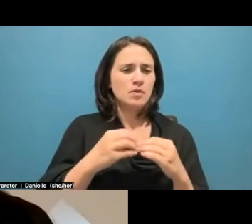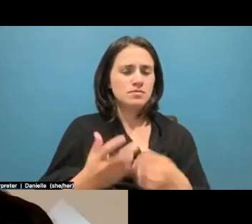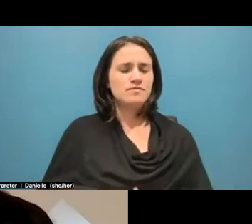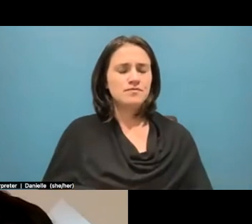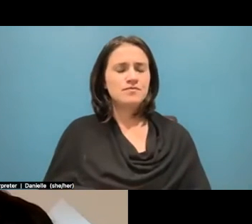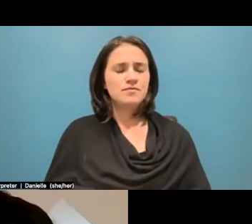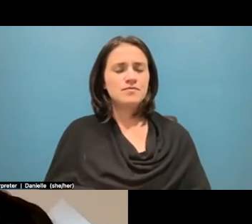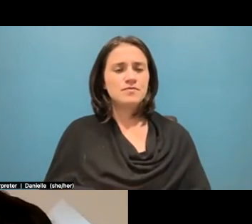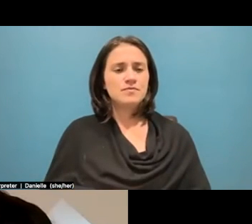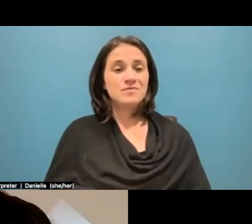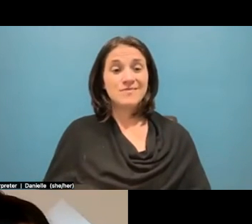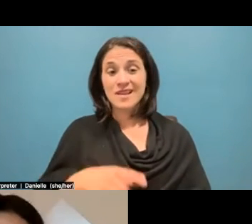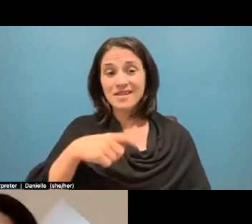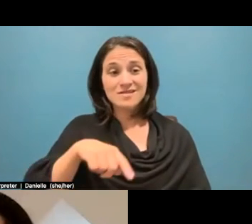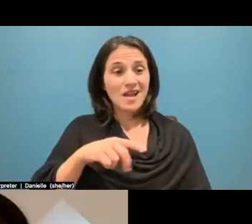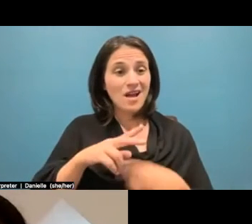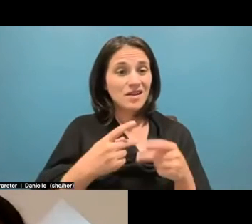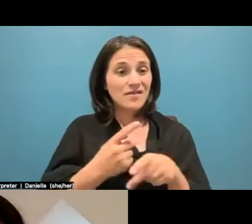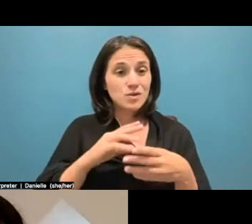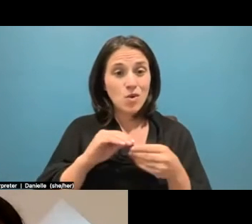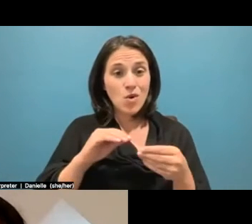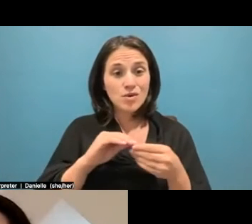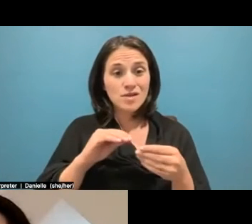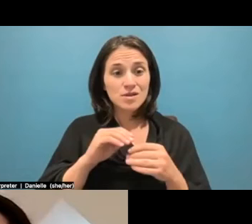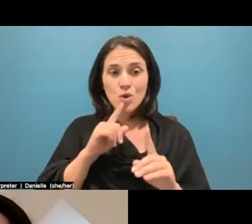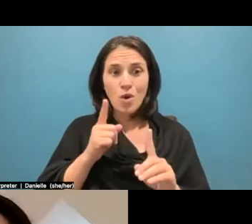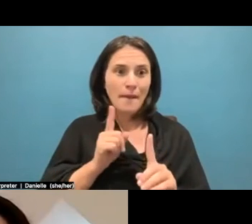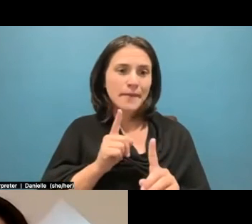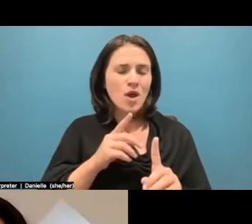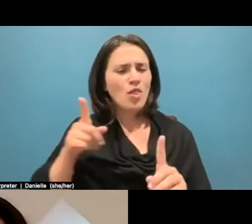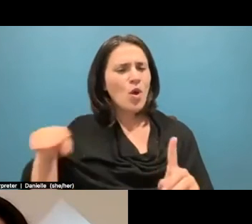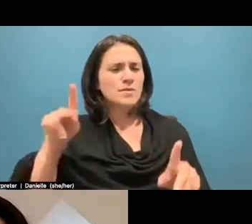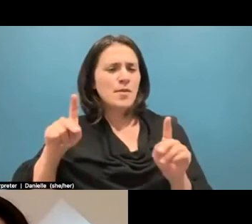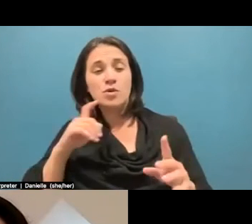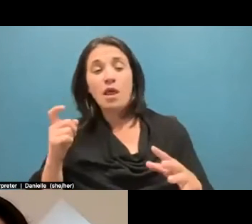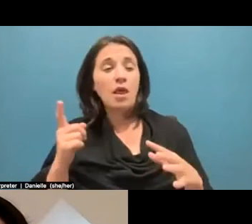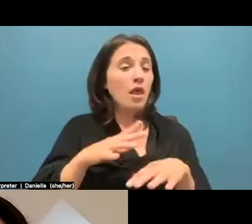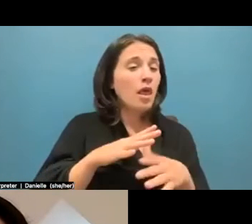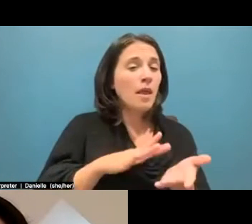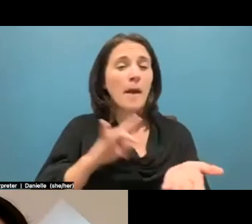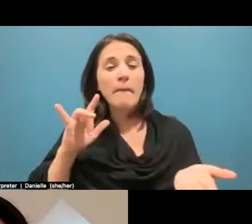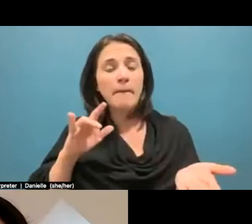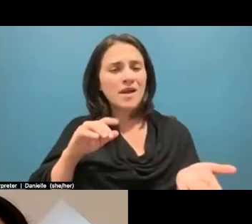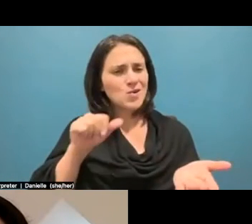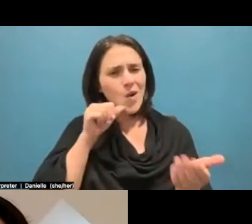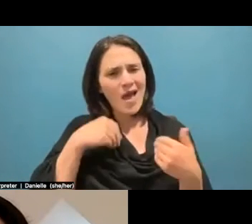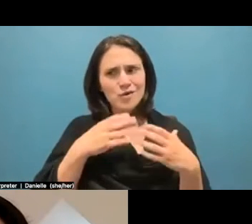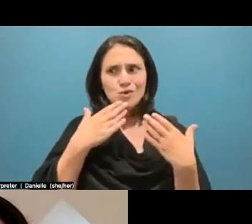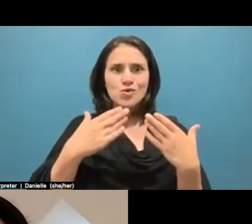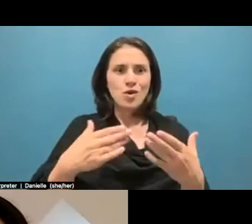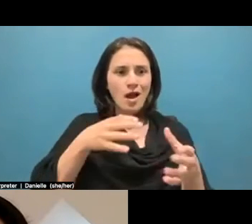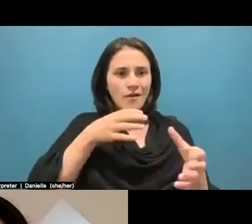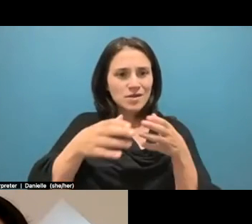don't have these type of, those folks will come in and extract. They don't have these extravagant conversations afterwards. They don't get called to